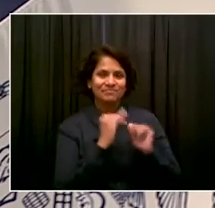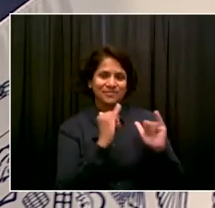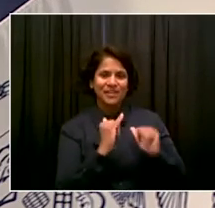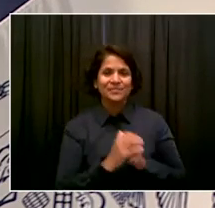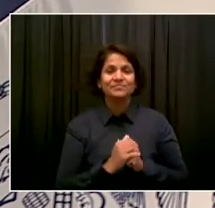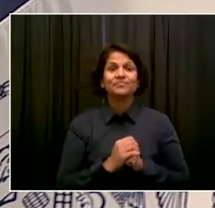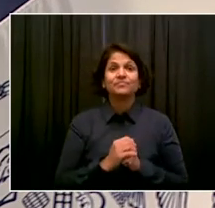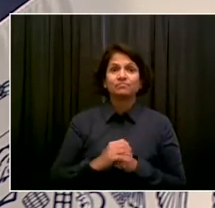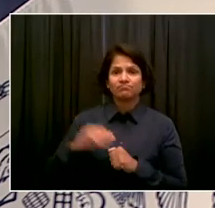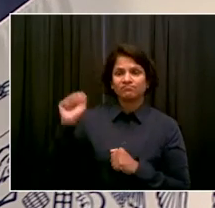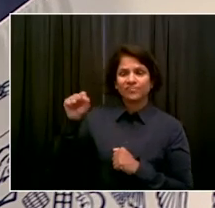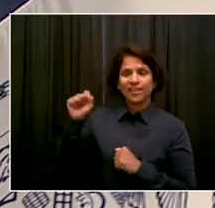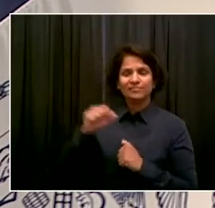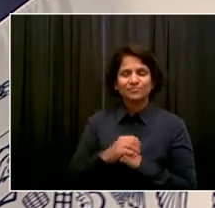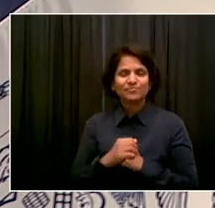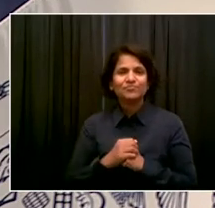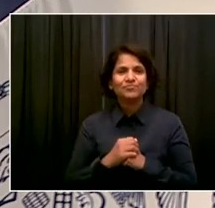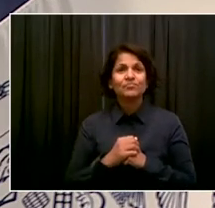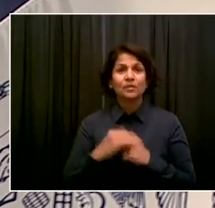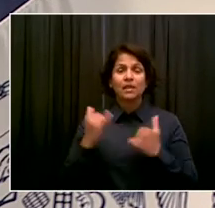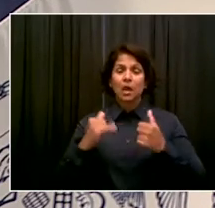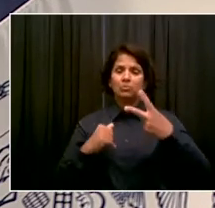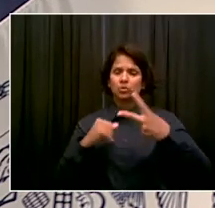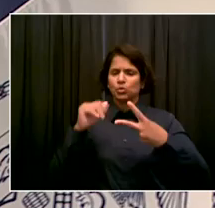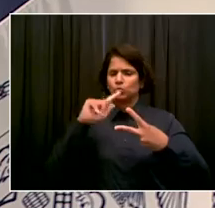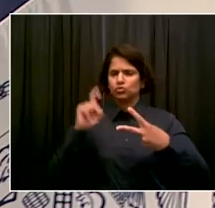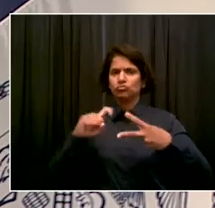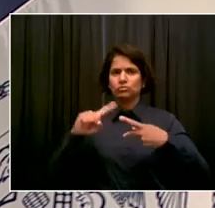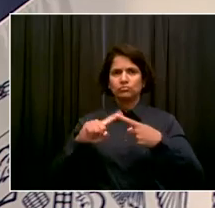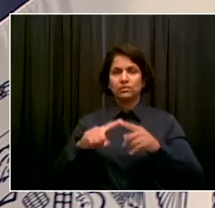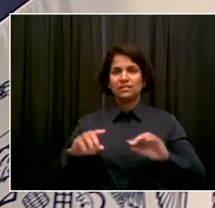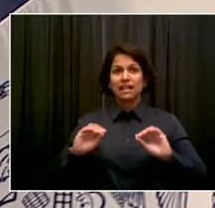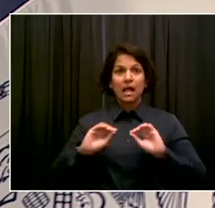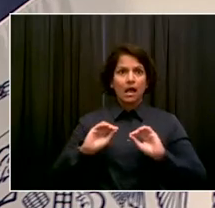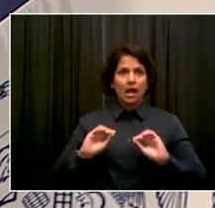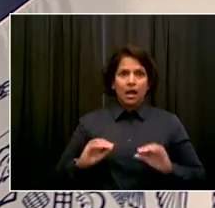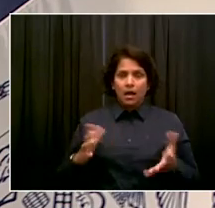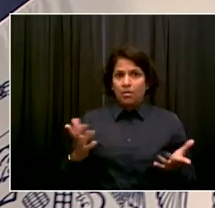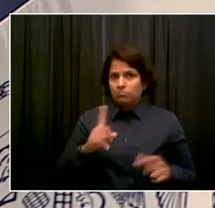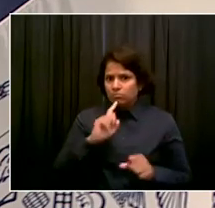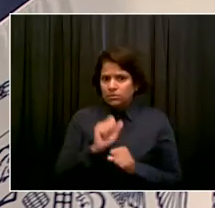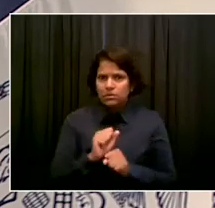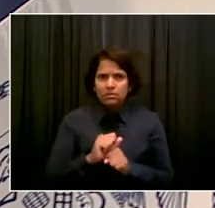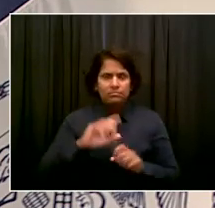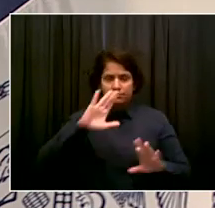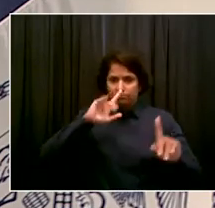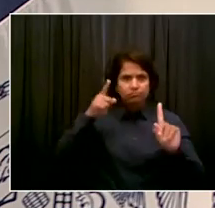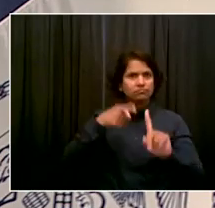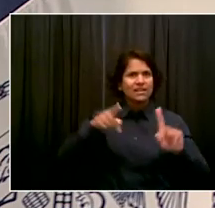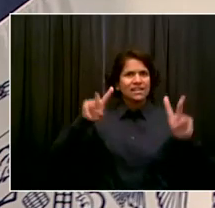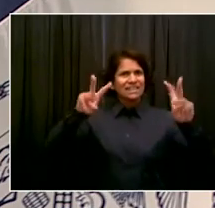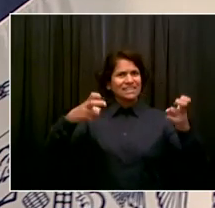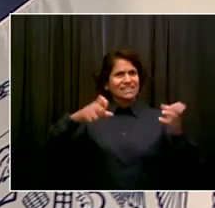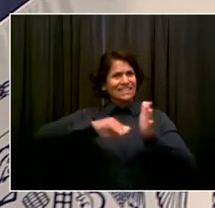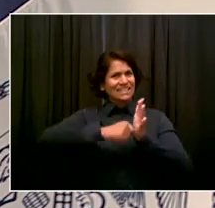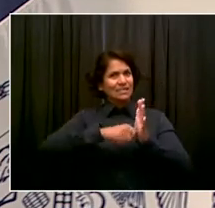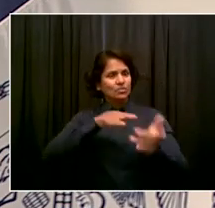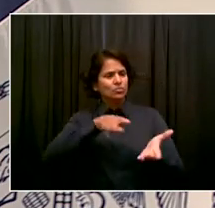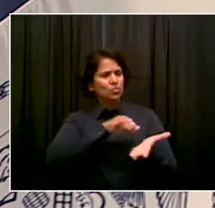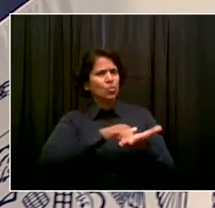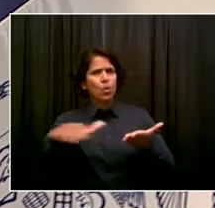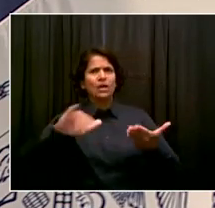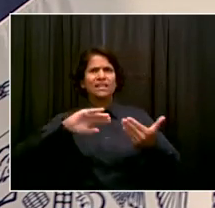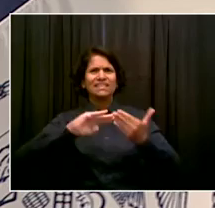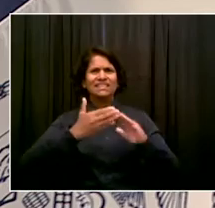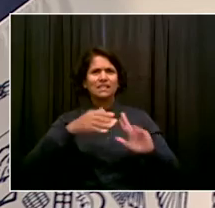Well, I just obviously want to ask about the key to New York City. And one question I have, though, is how are you able